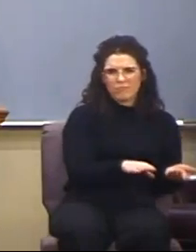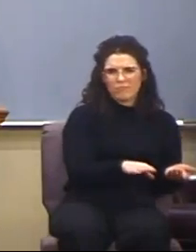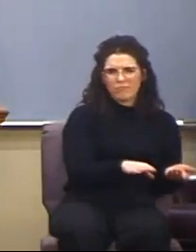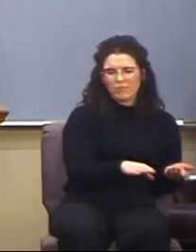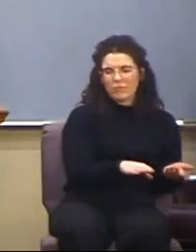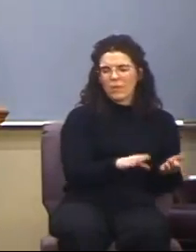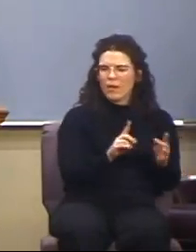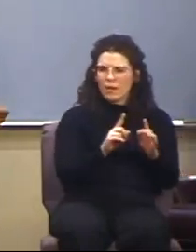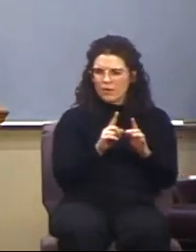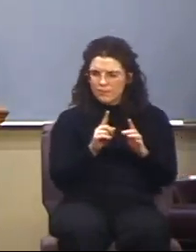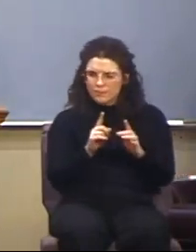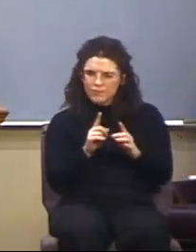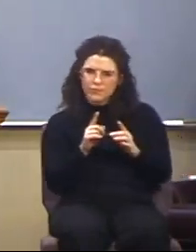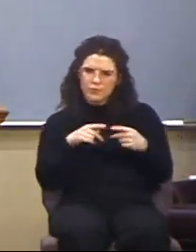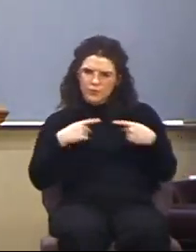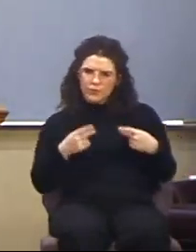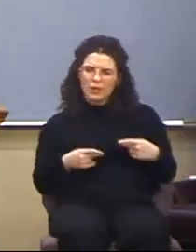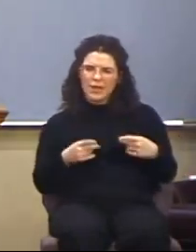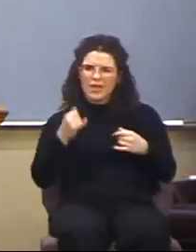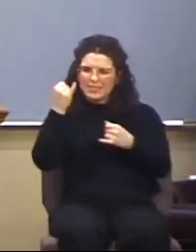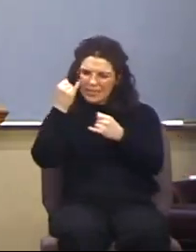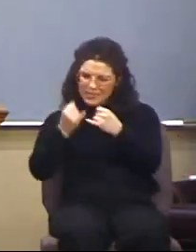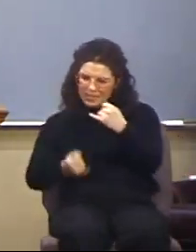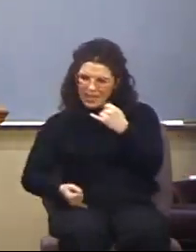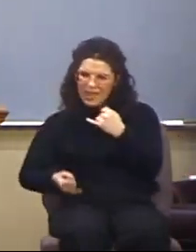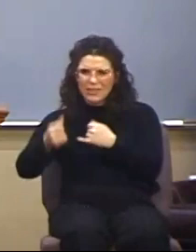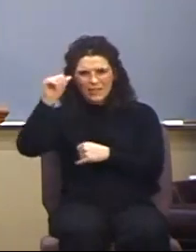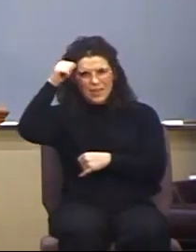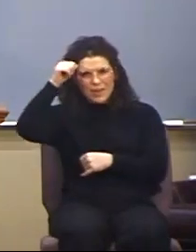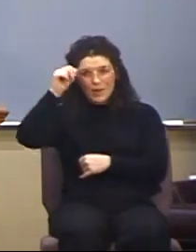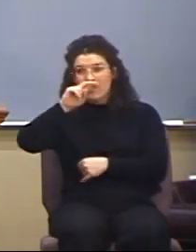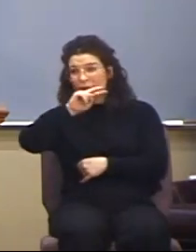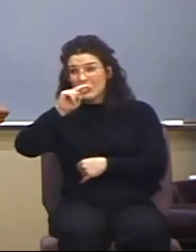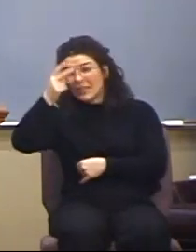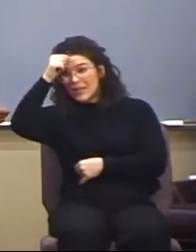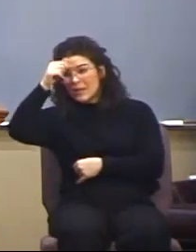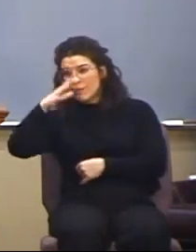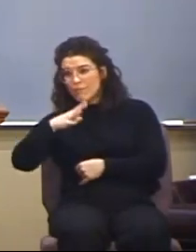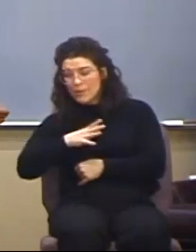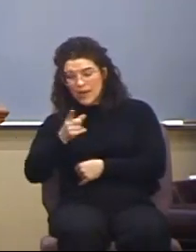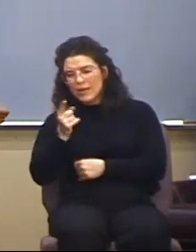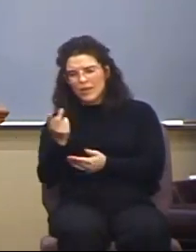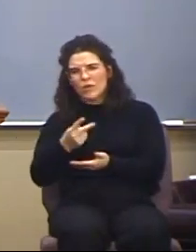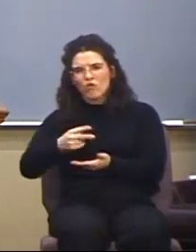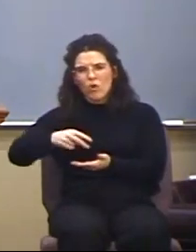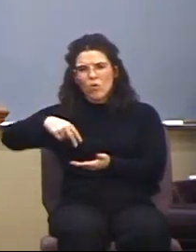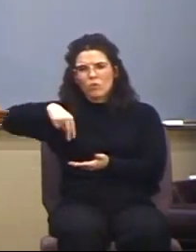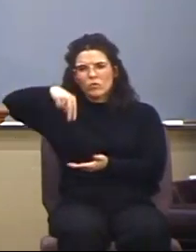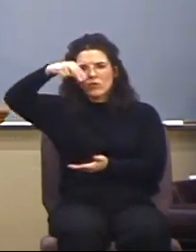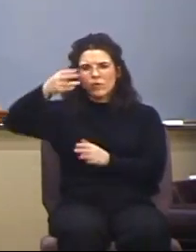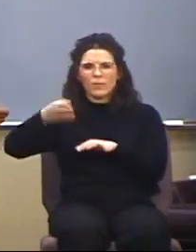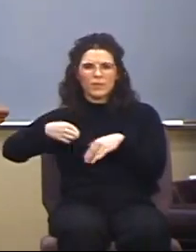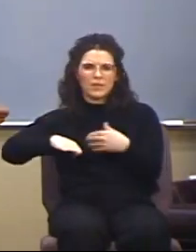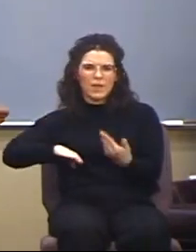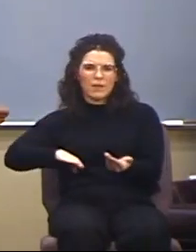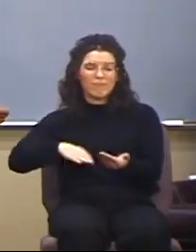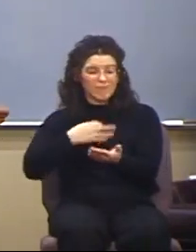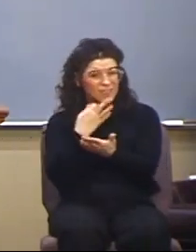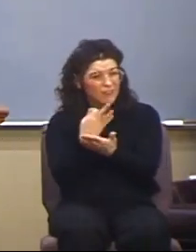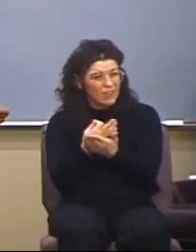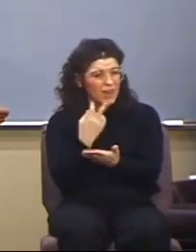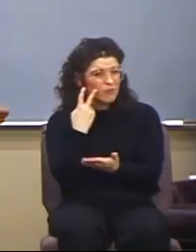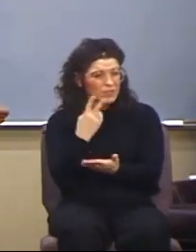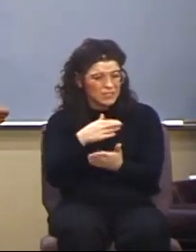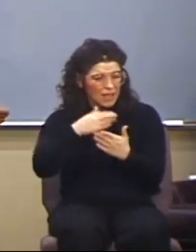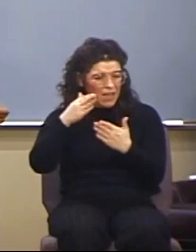he's the Lord and as the last Adam and the second man, he rose from the dead. In fact, look at the end of chapter